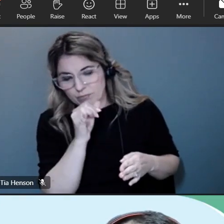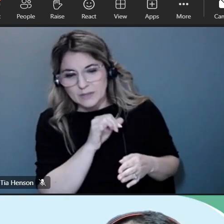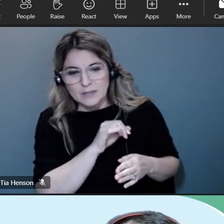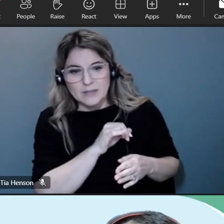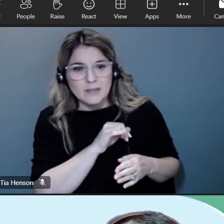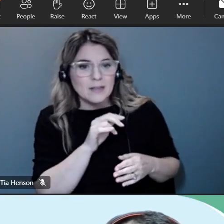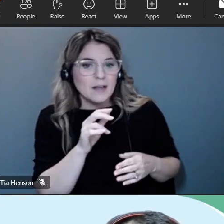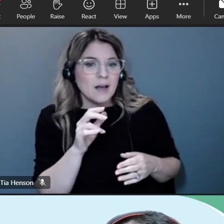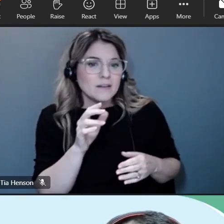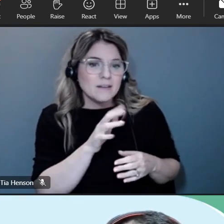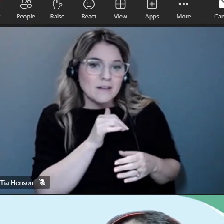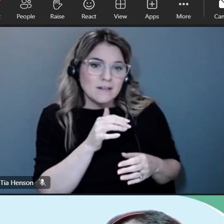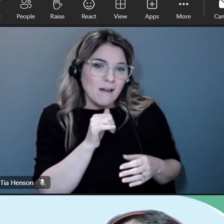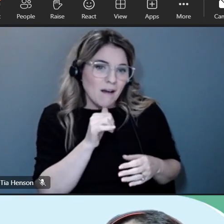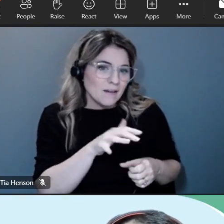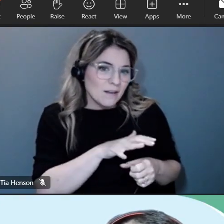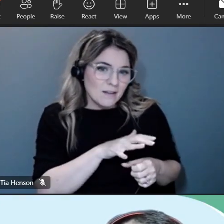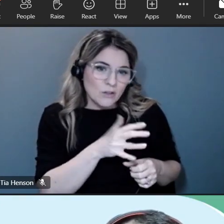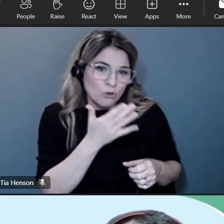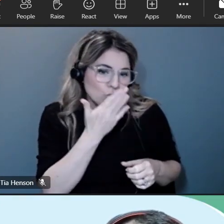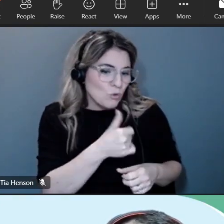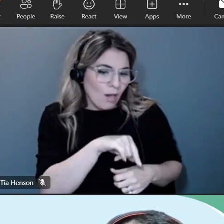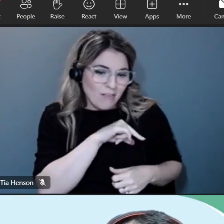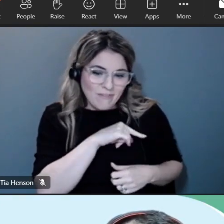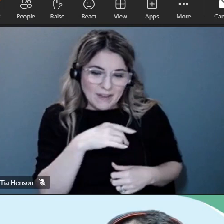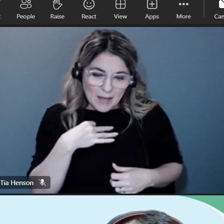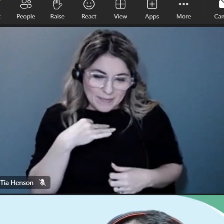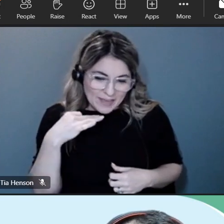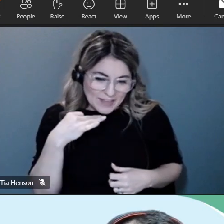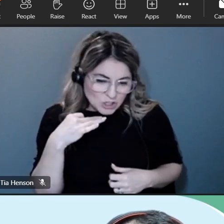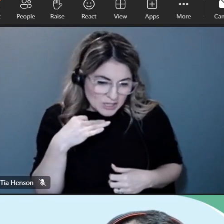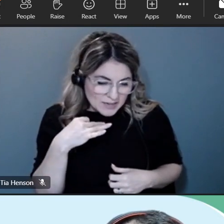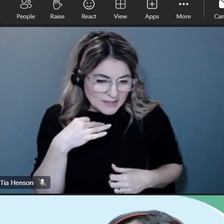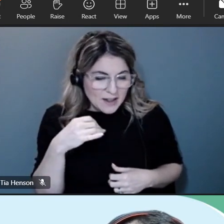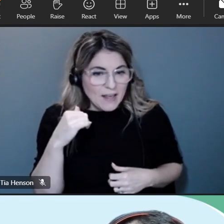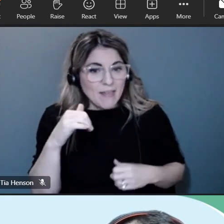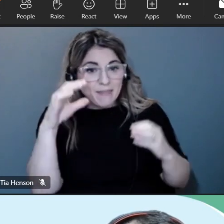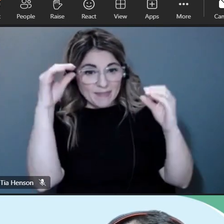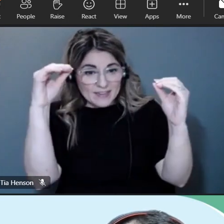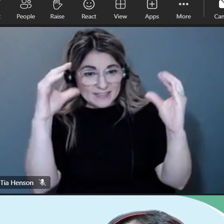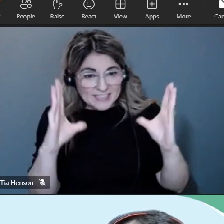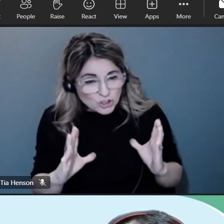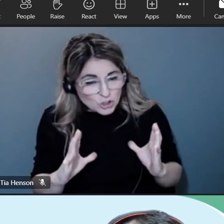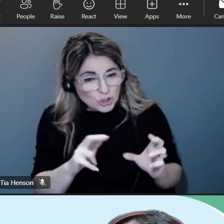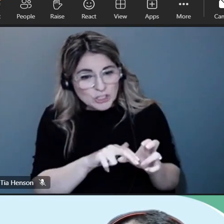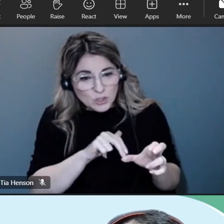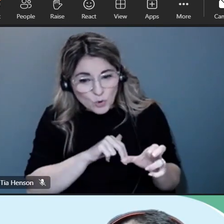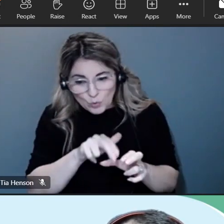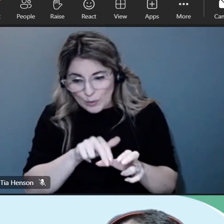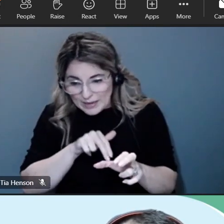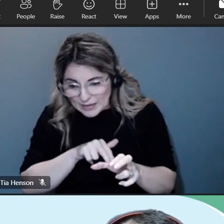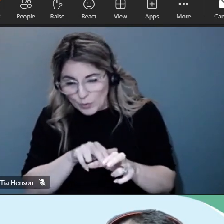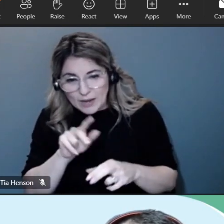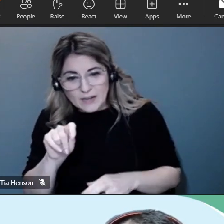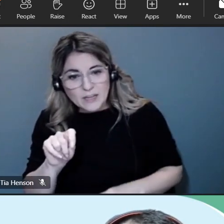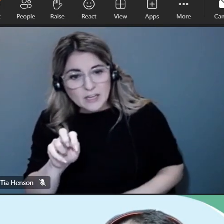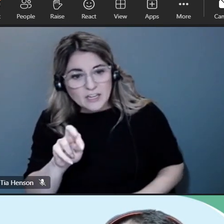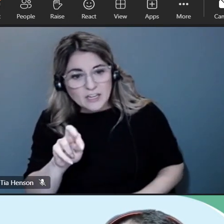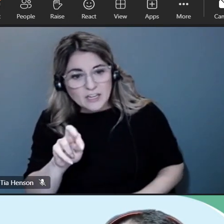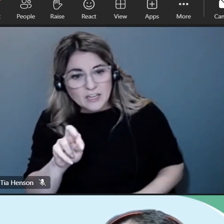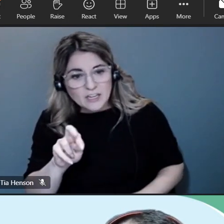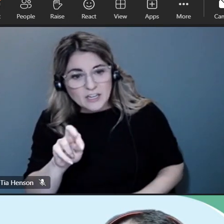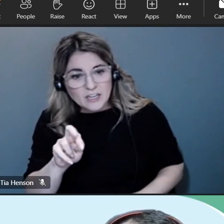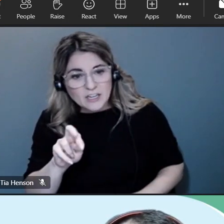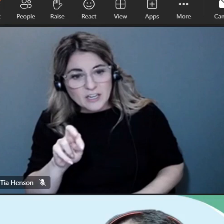lack of qualified applicants we now have data that that turnover is higher than what we've seen in the past it's